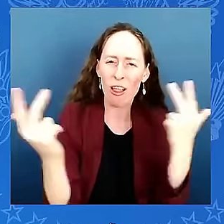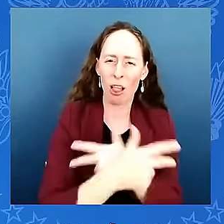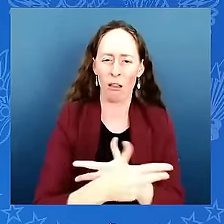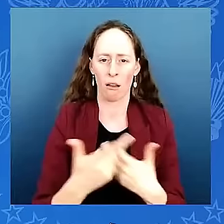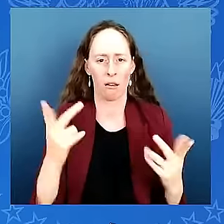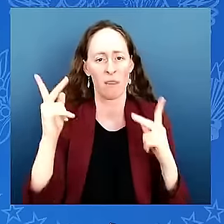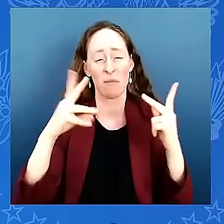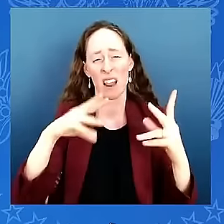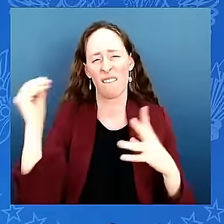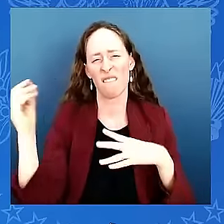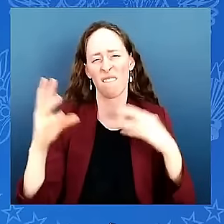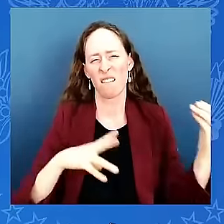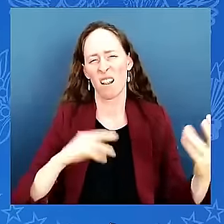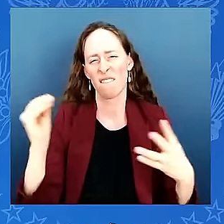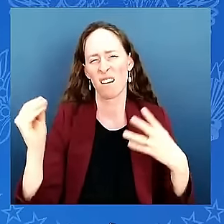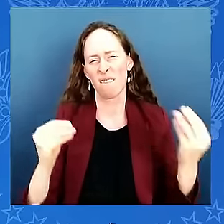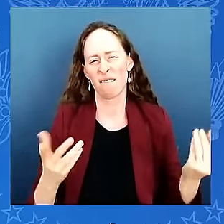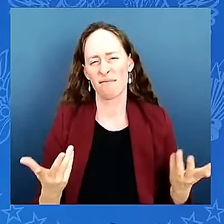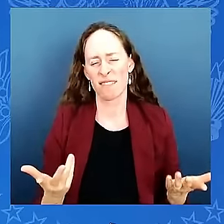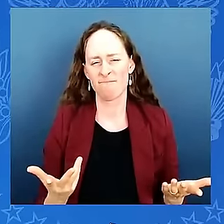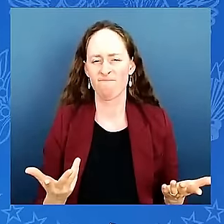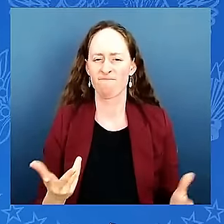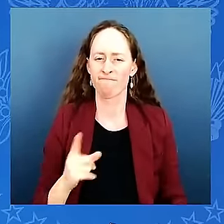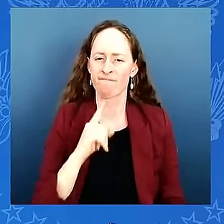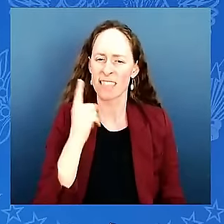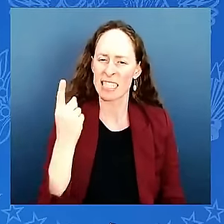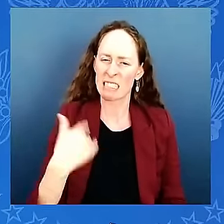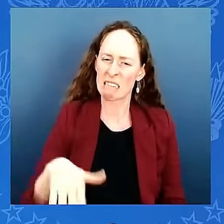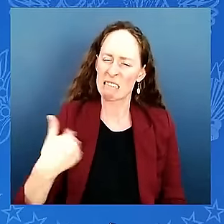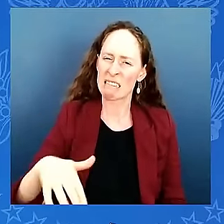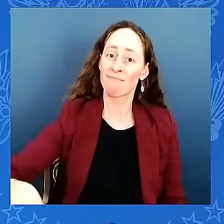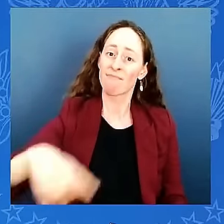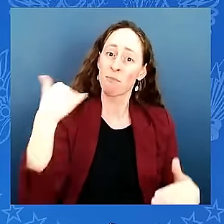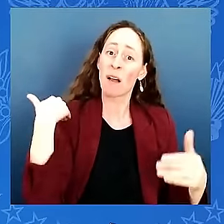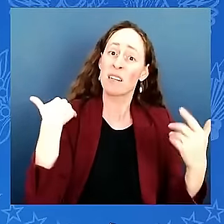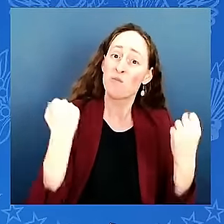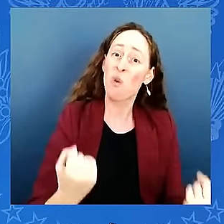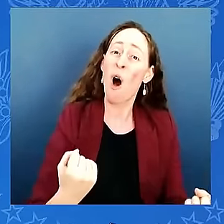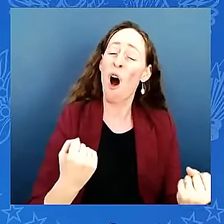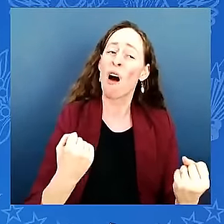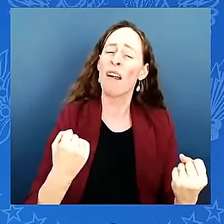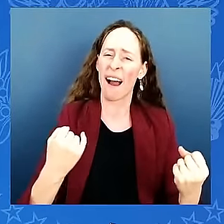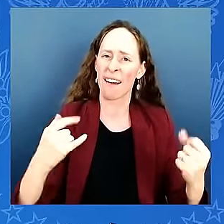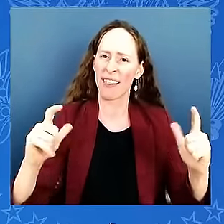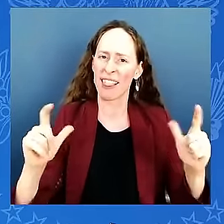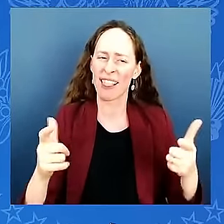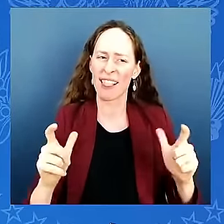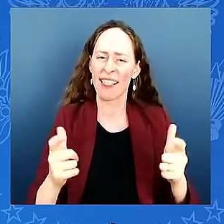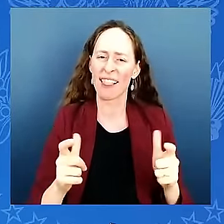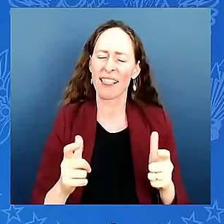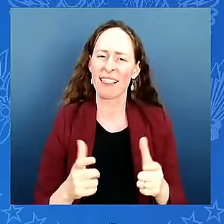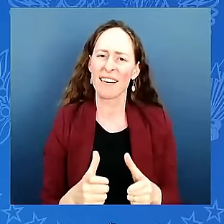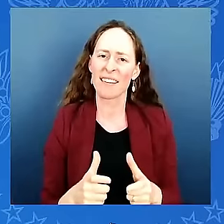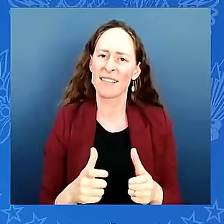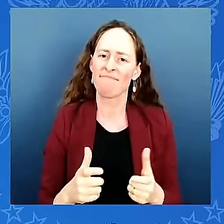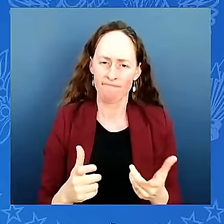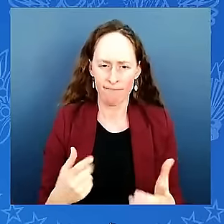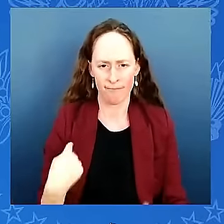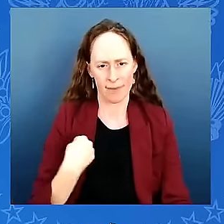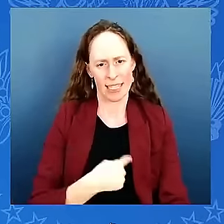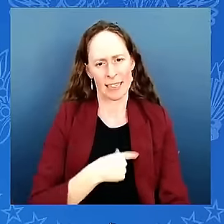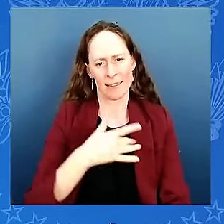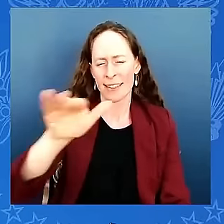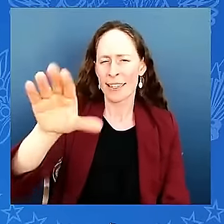but from the very beginning we tried to get the highway capped to improve safety and to reconnect tiny town